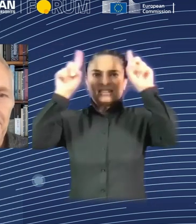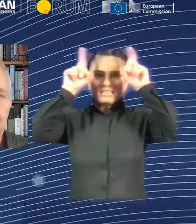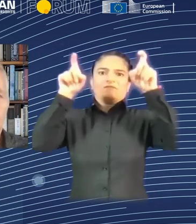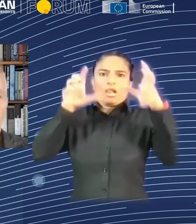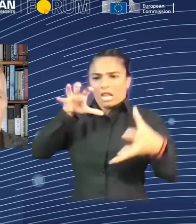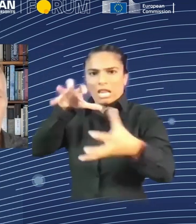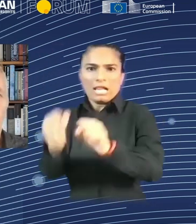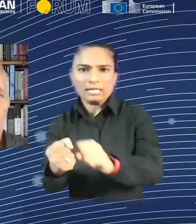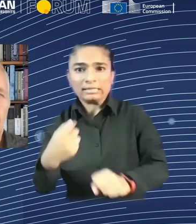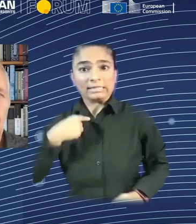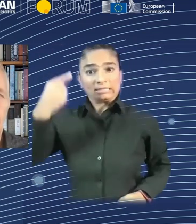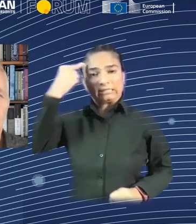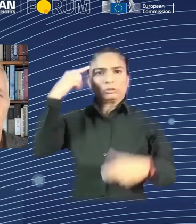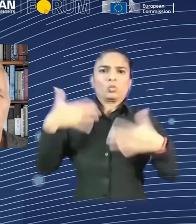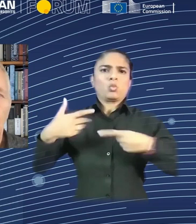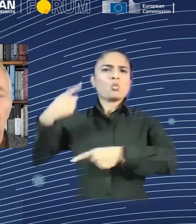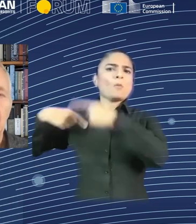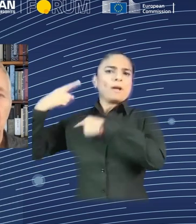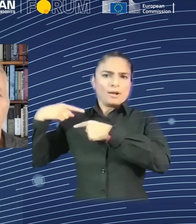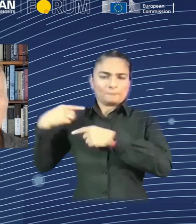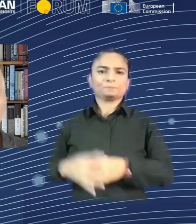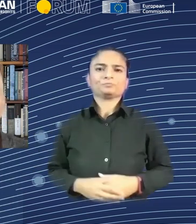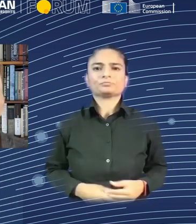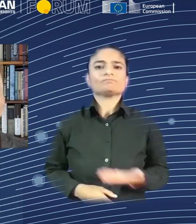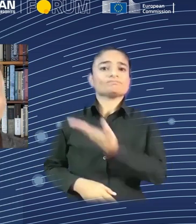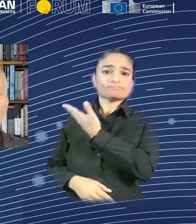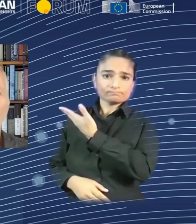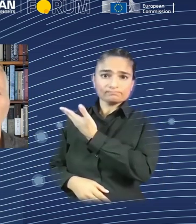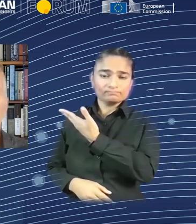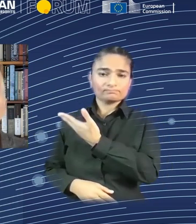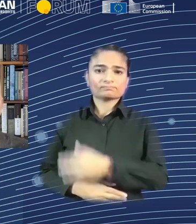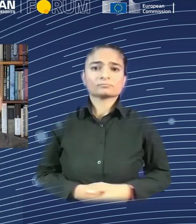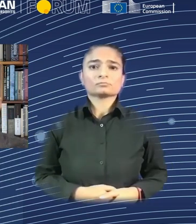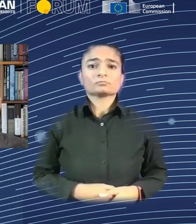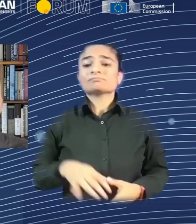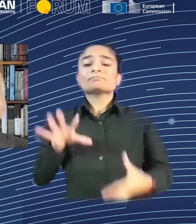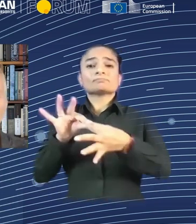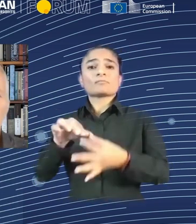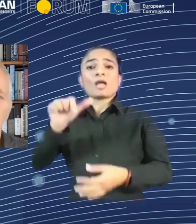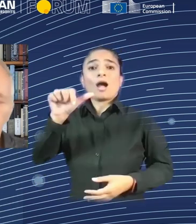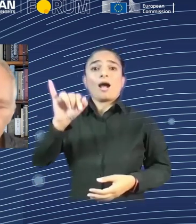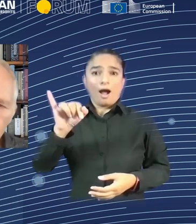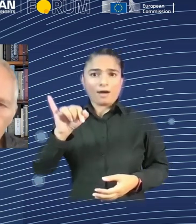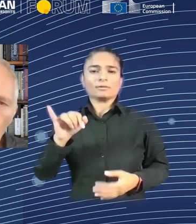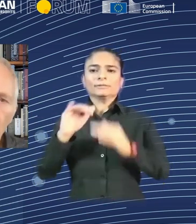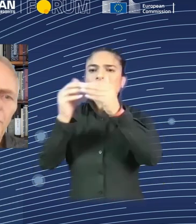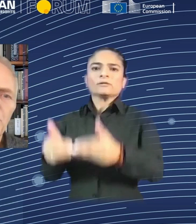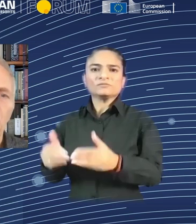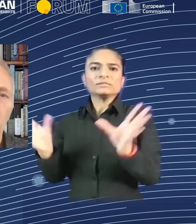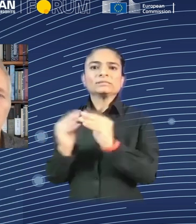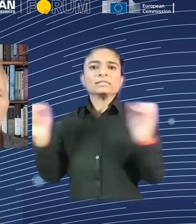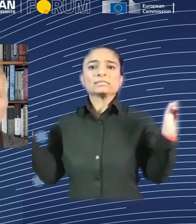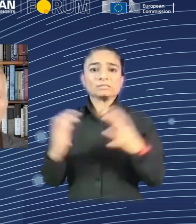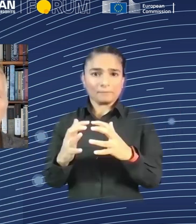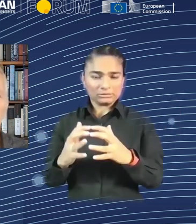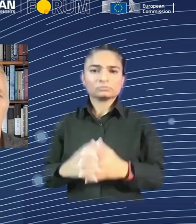AI Safety Summit. They talked about two particular categories of risk. And the first one are